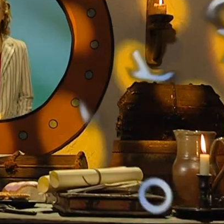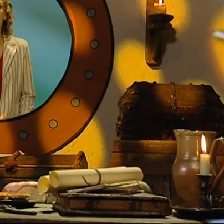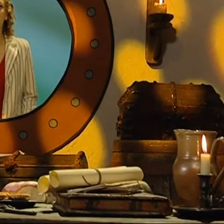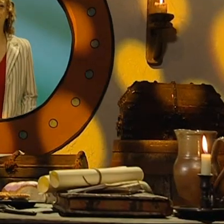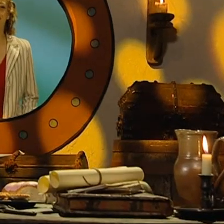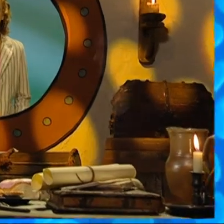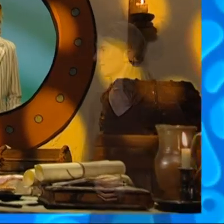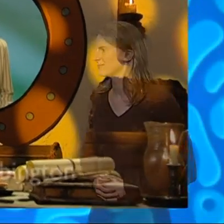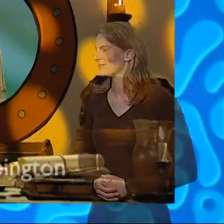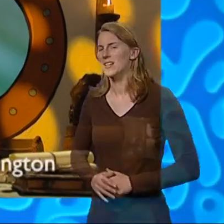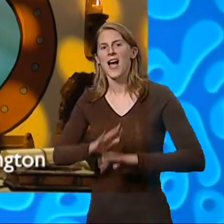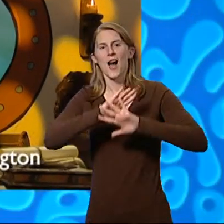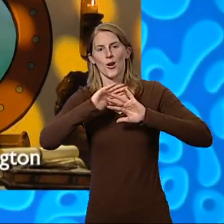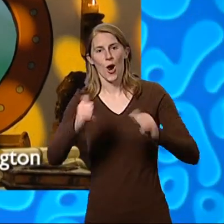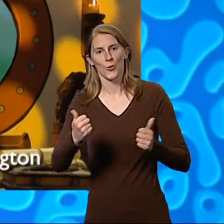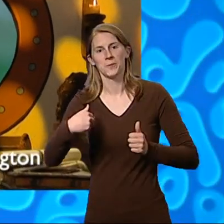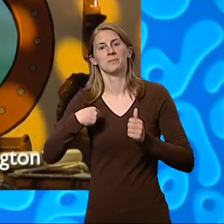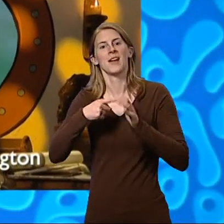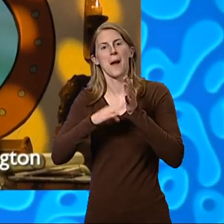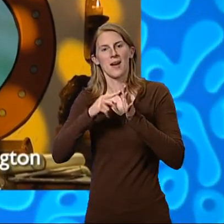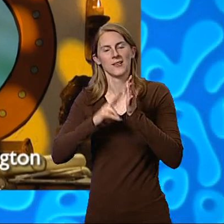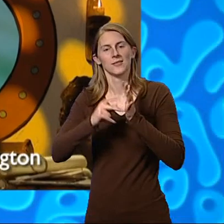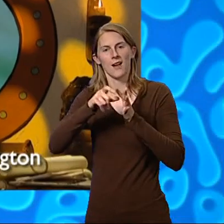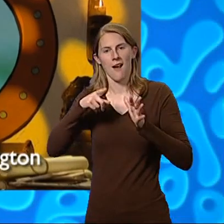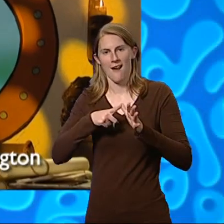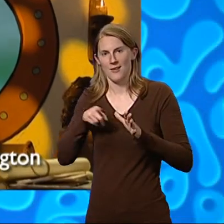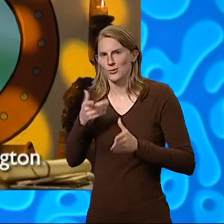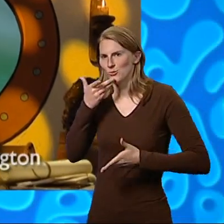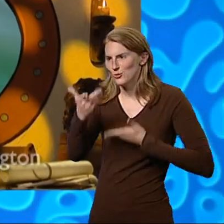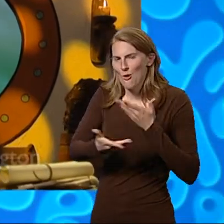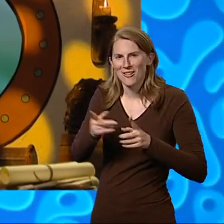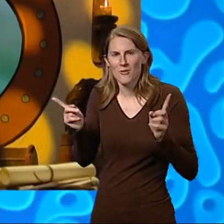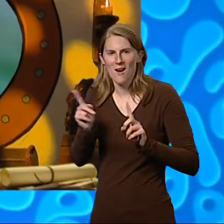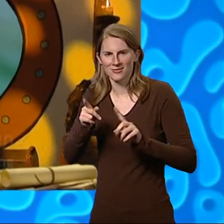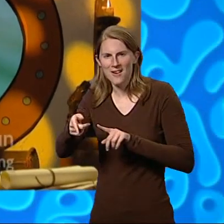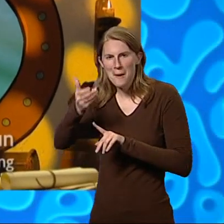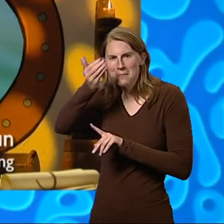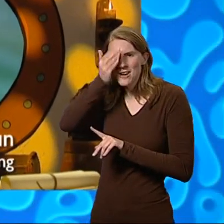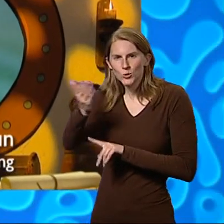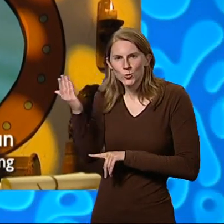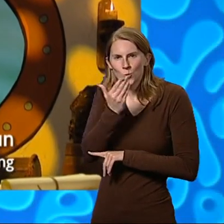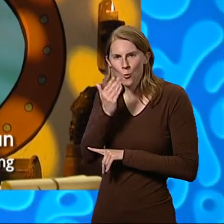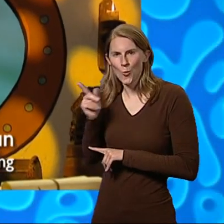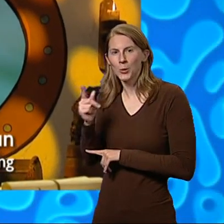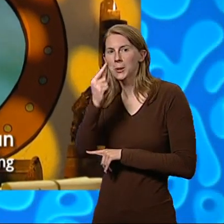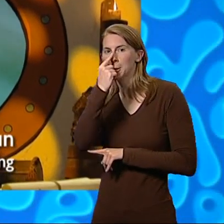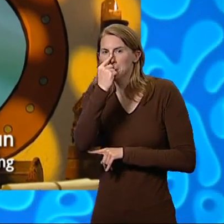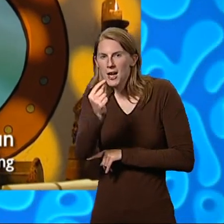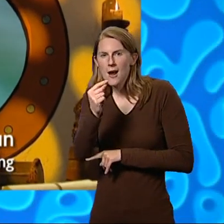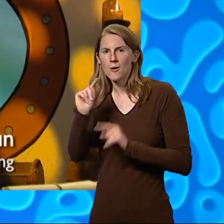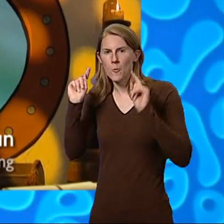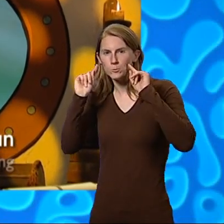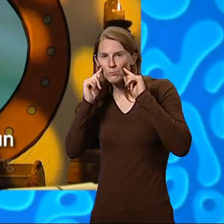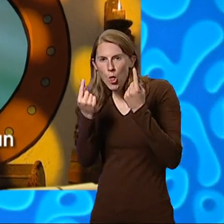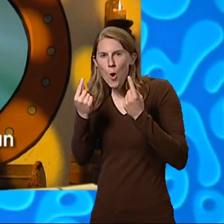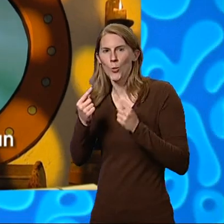Hello, I'm Amanda. This story is set in a pirate school where Smudge, Flo, Ziggy and Corkella